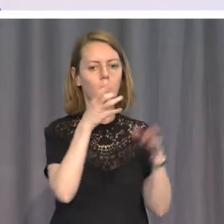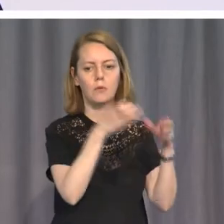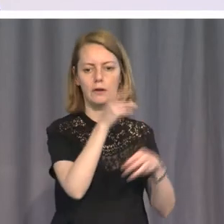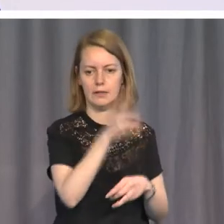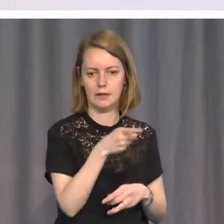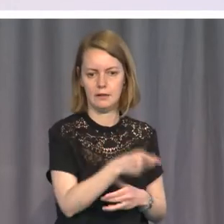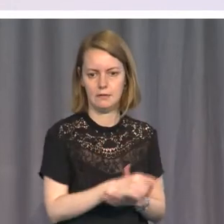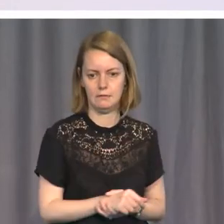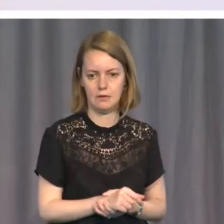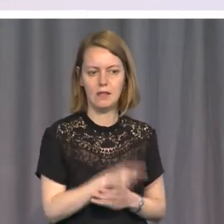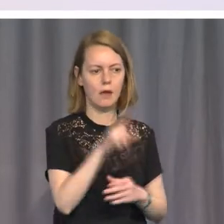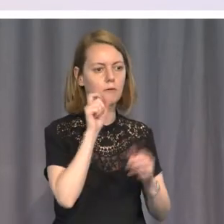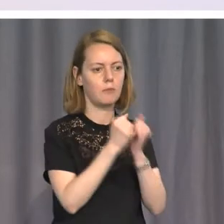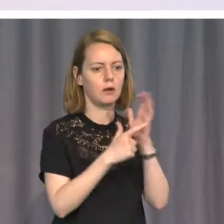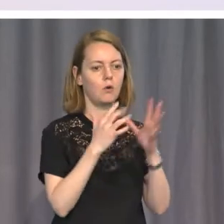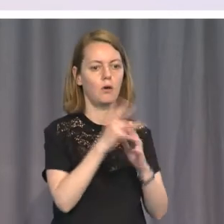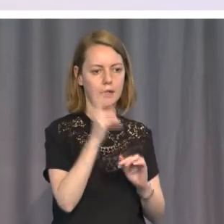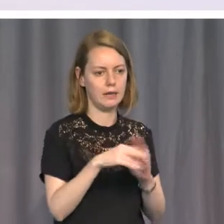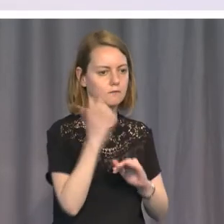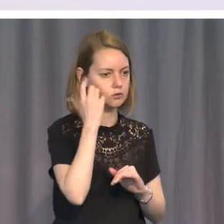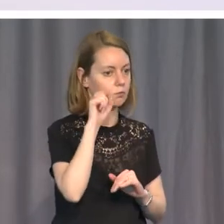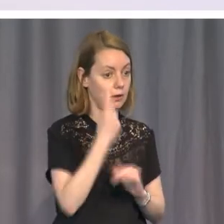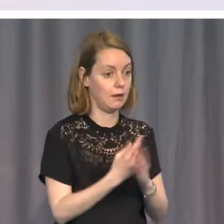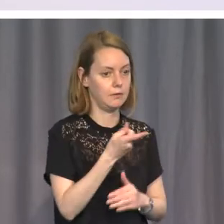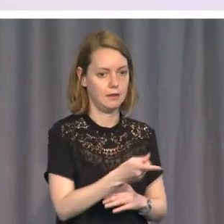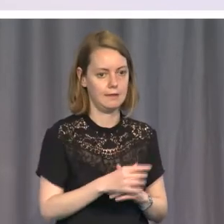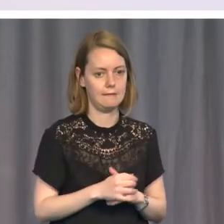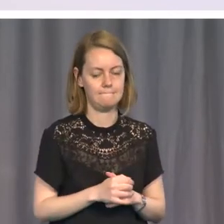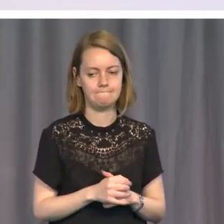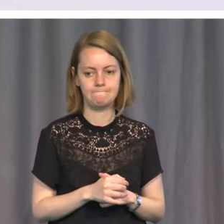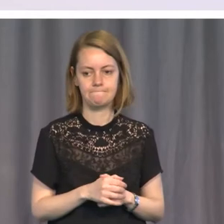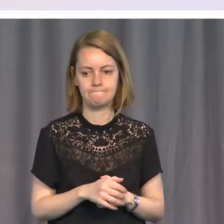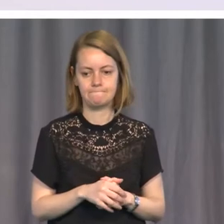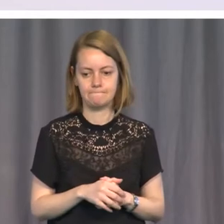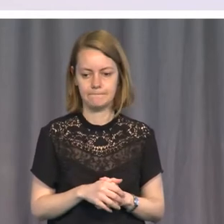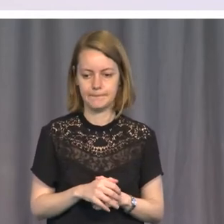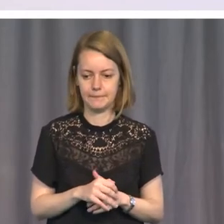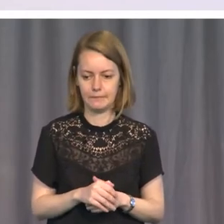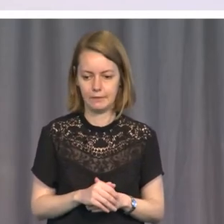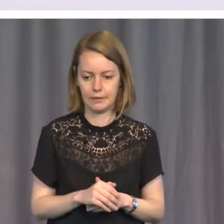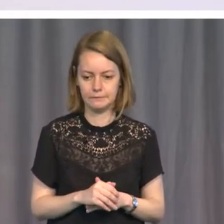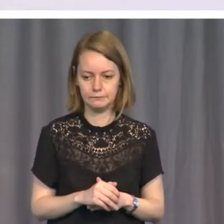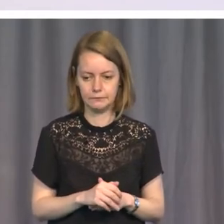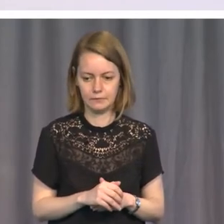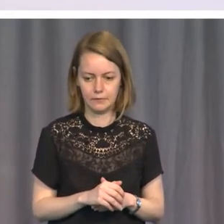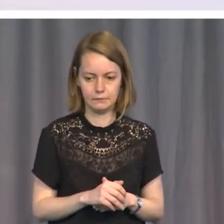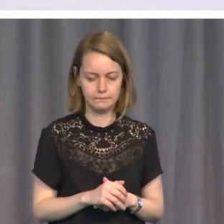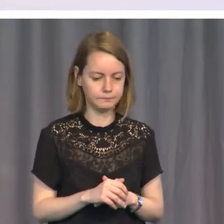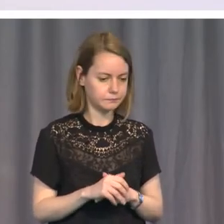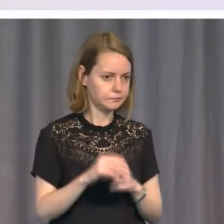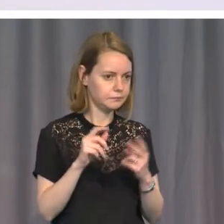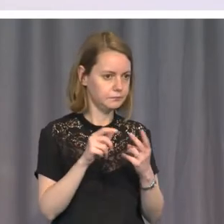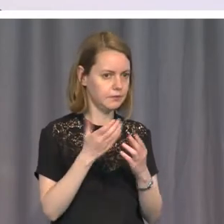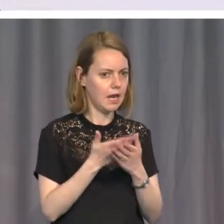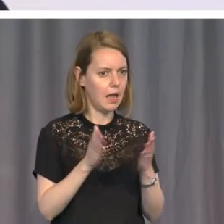rights again and again. A second reason is, quite simply, the only way to stop people